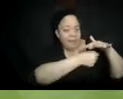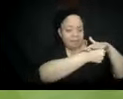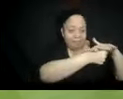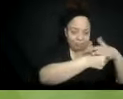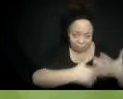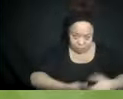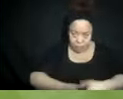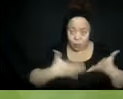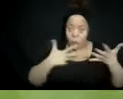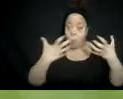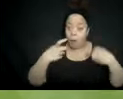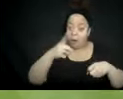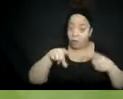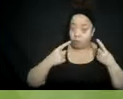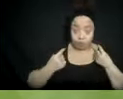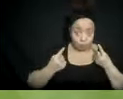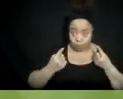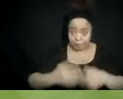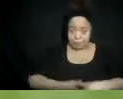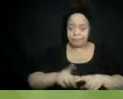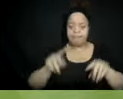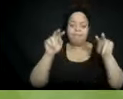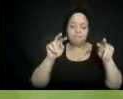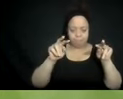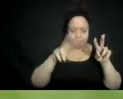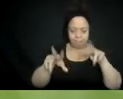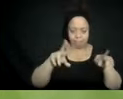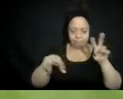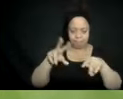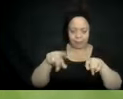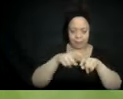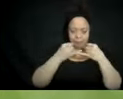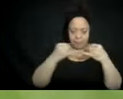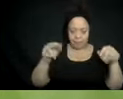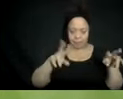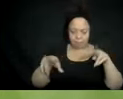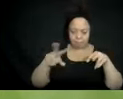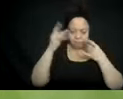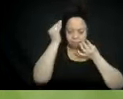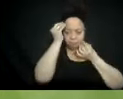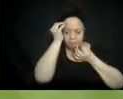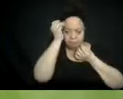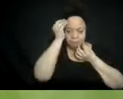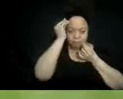Think about the things that are surprising to you in the timeline, things that you may not have known